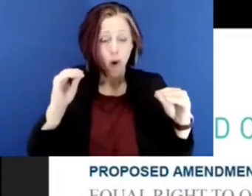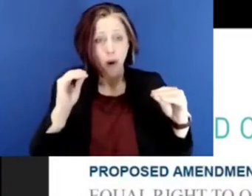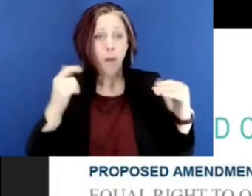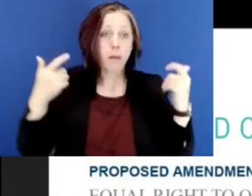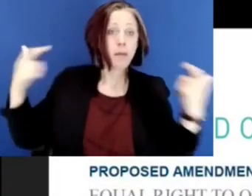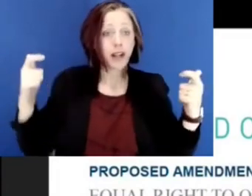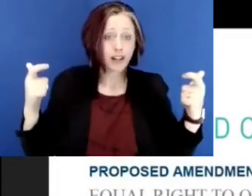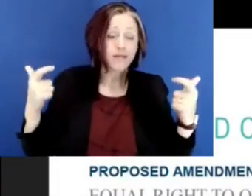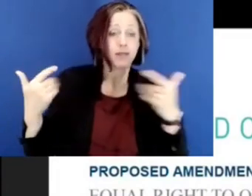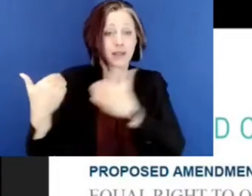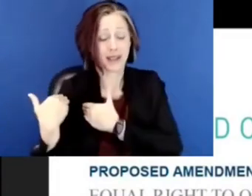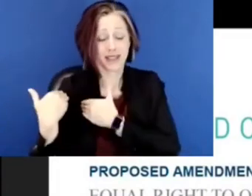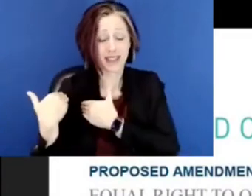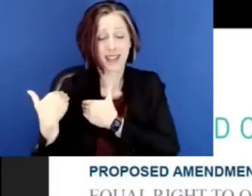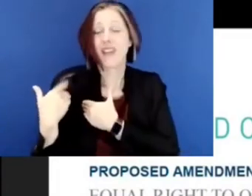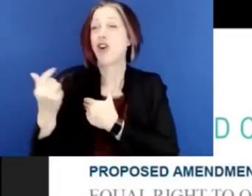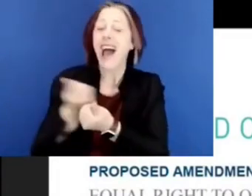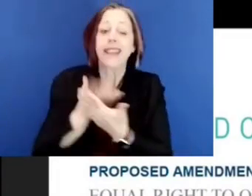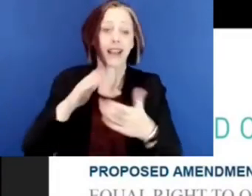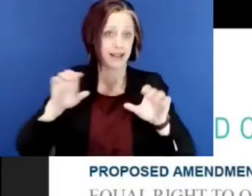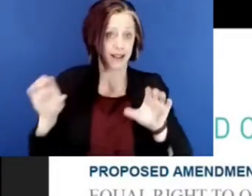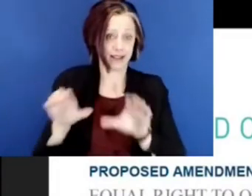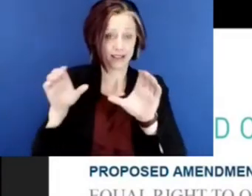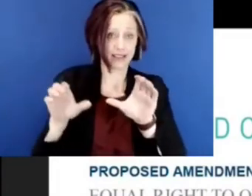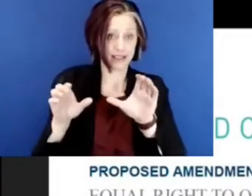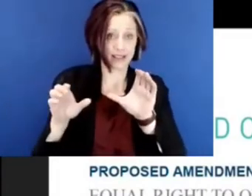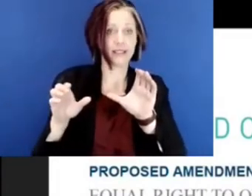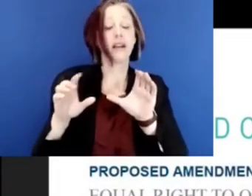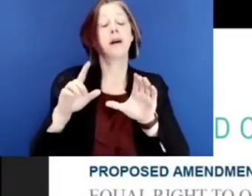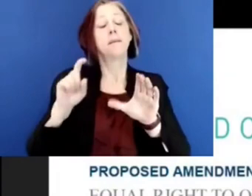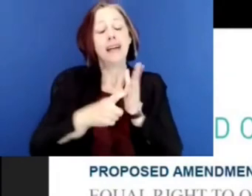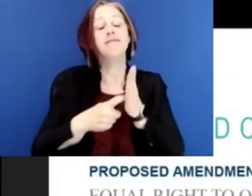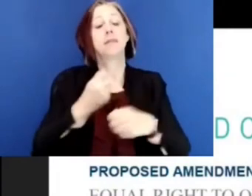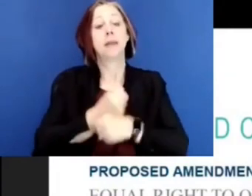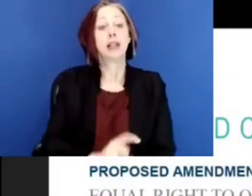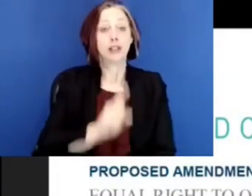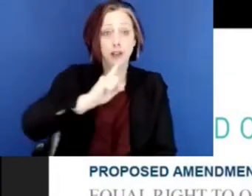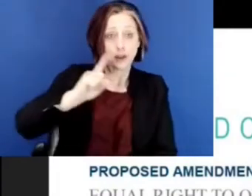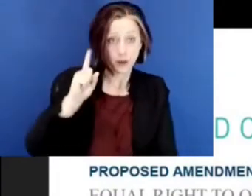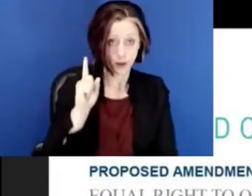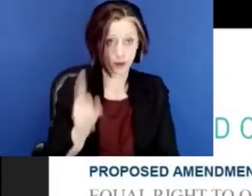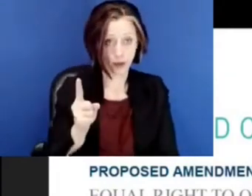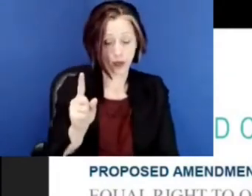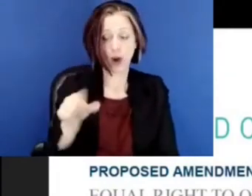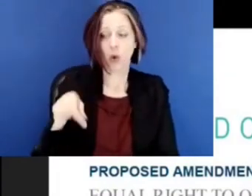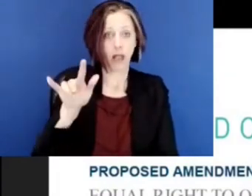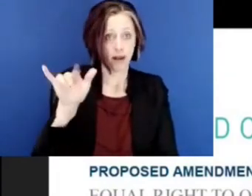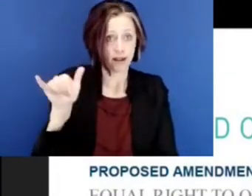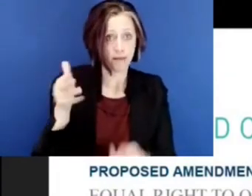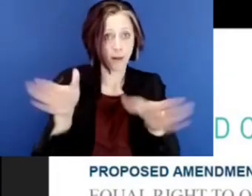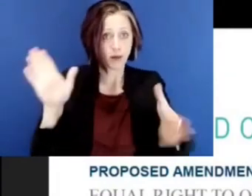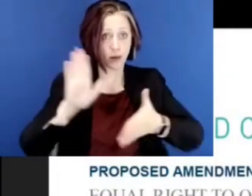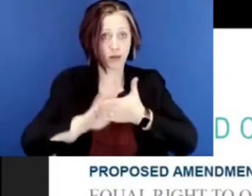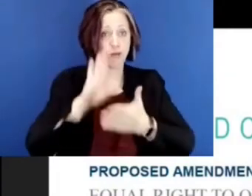in anything it does than to ensure quality public schools that